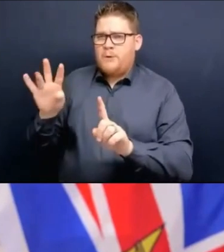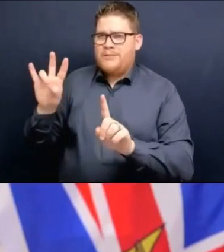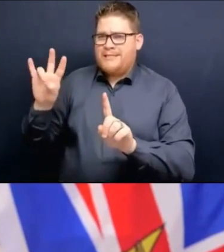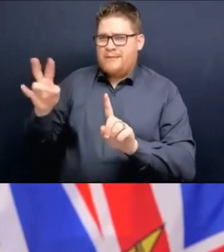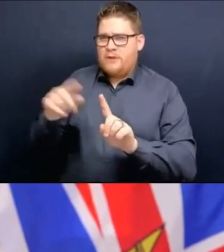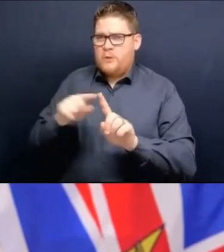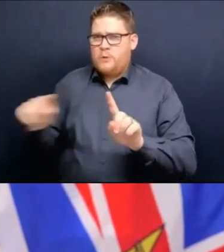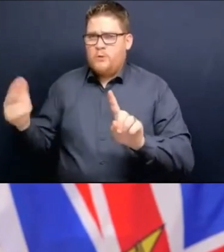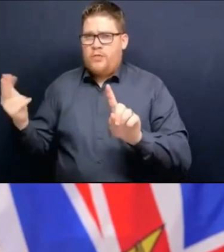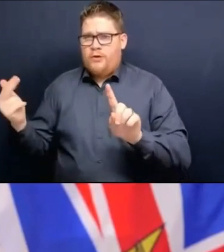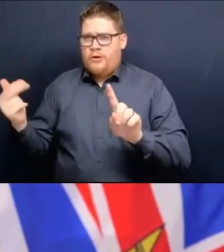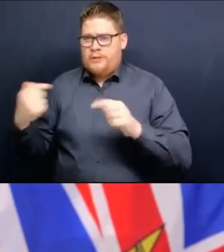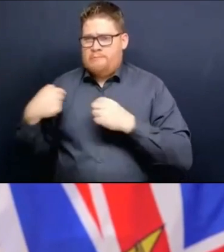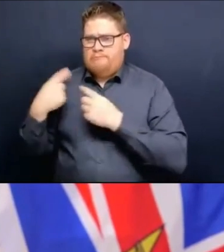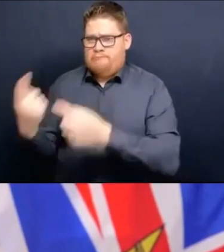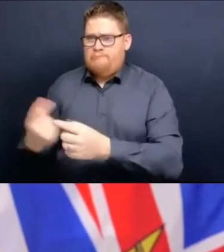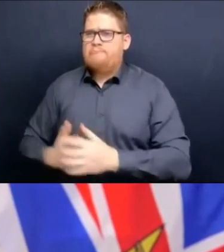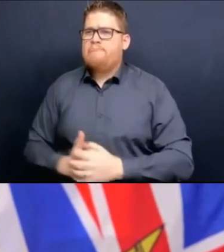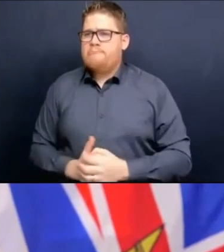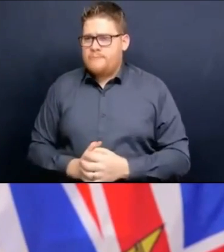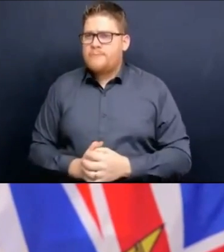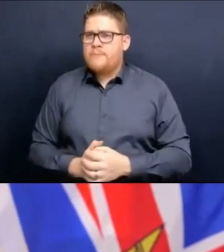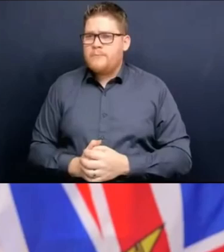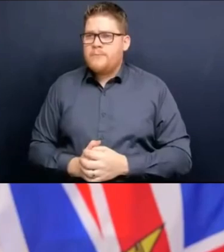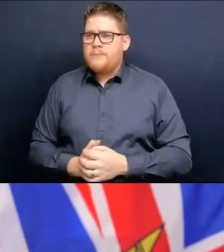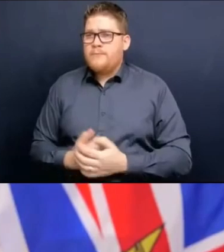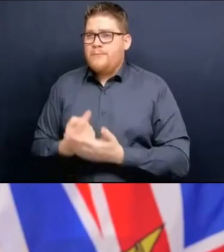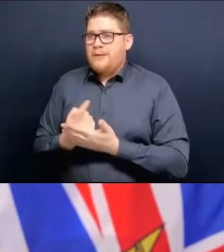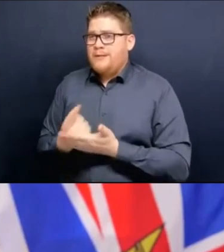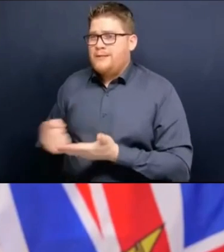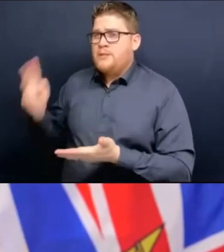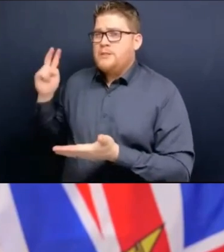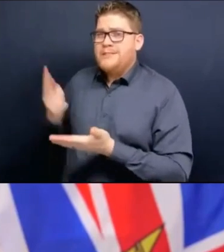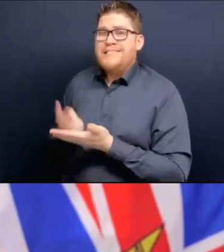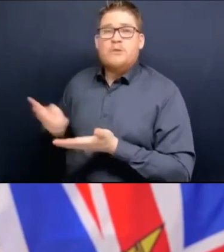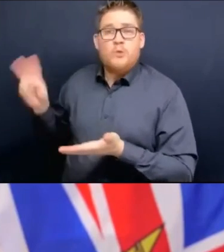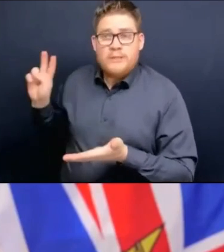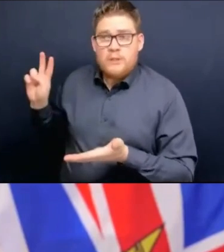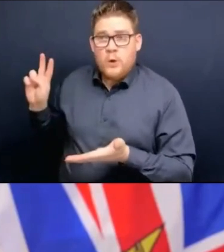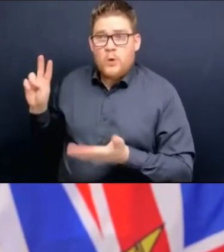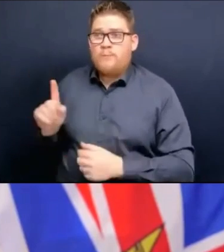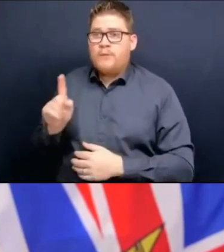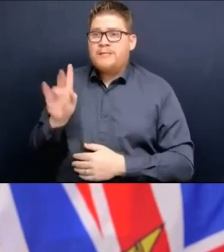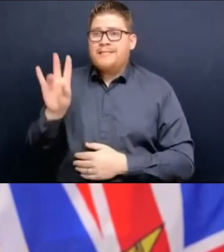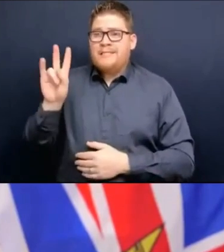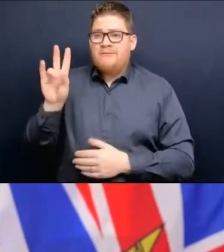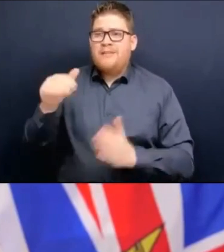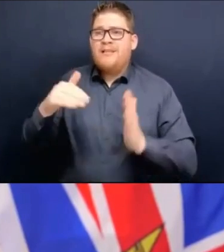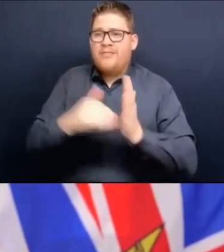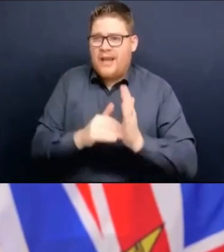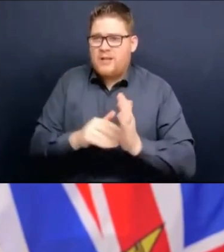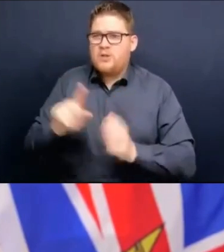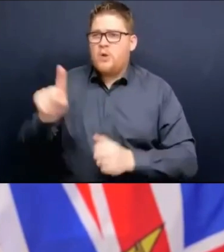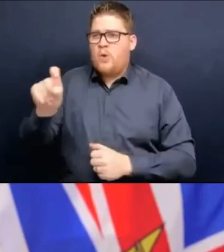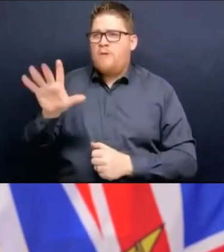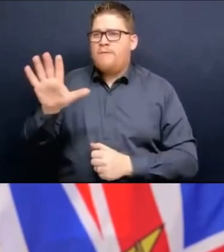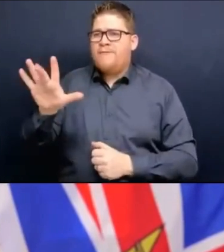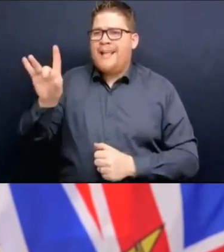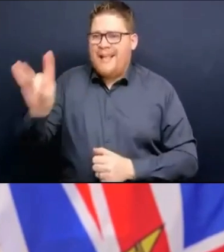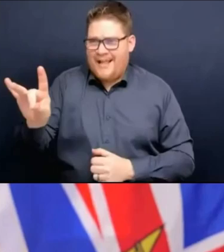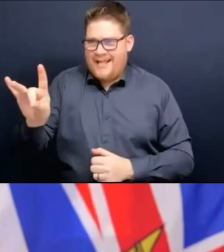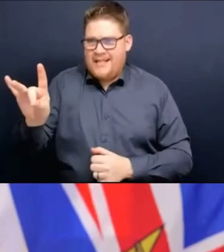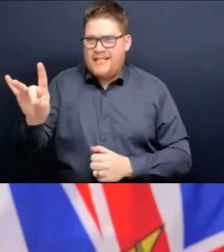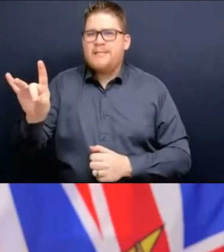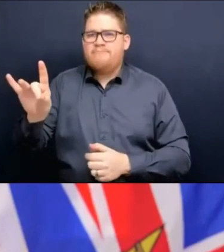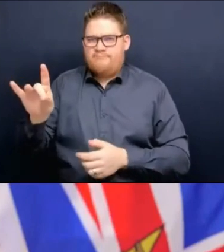had 17,158 health care workers off sick. That's 3,438 in Fraser Health, 2